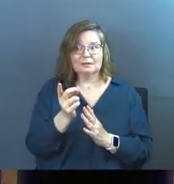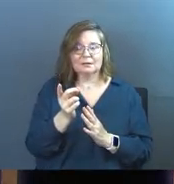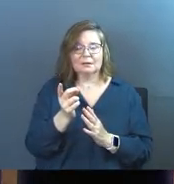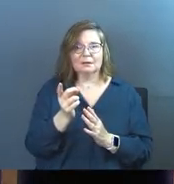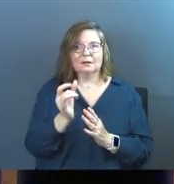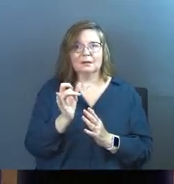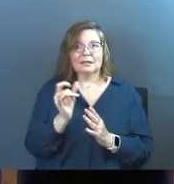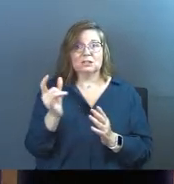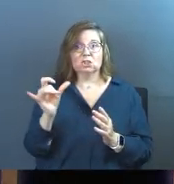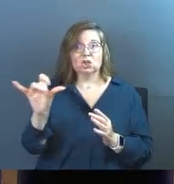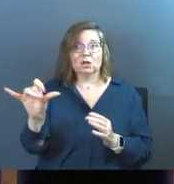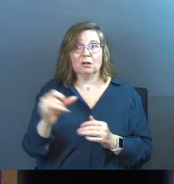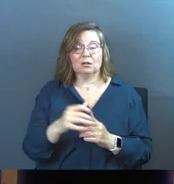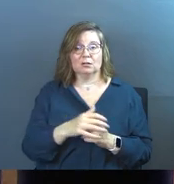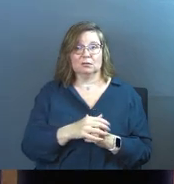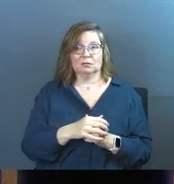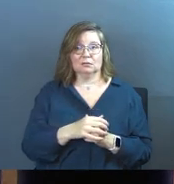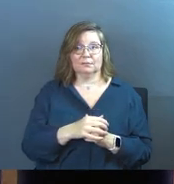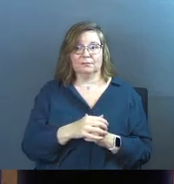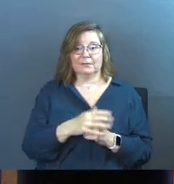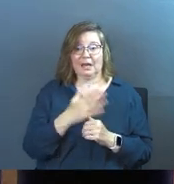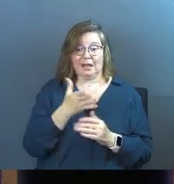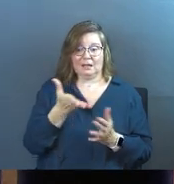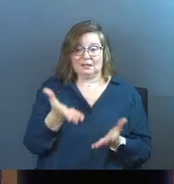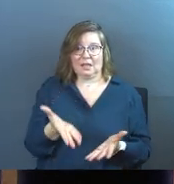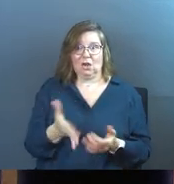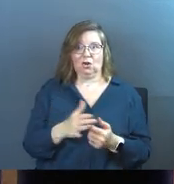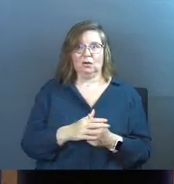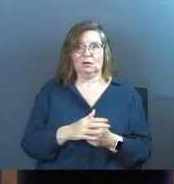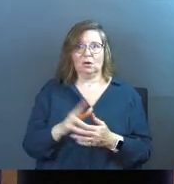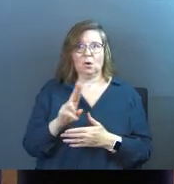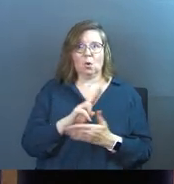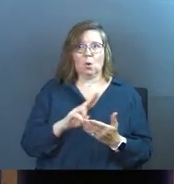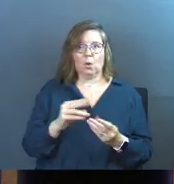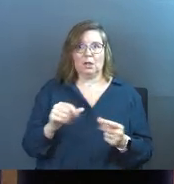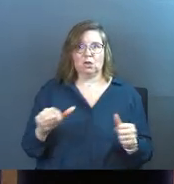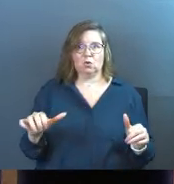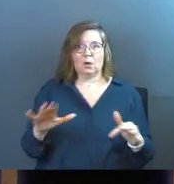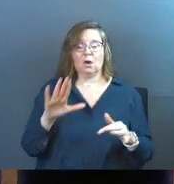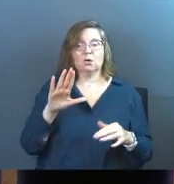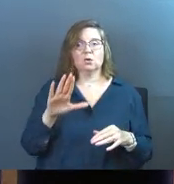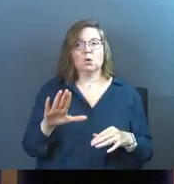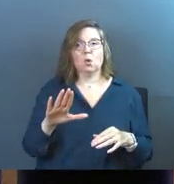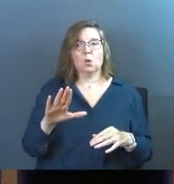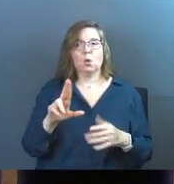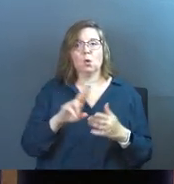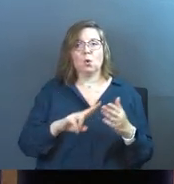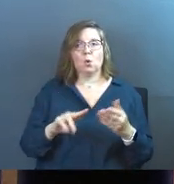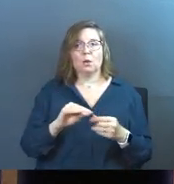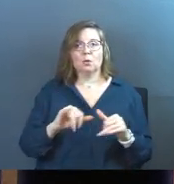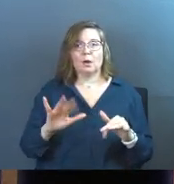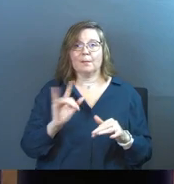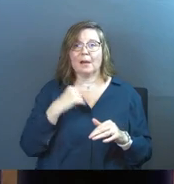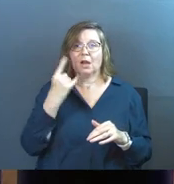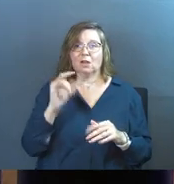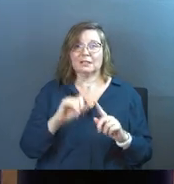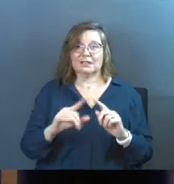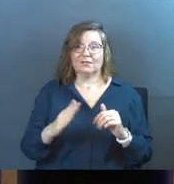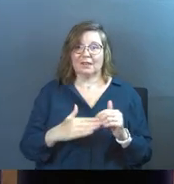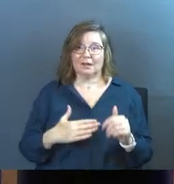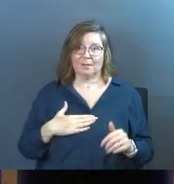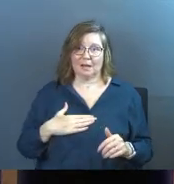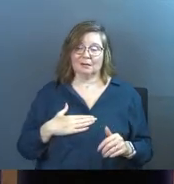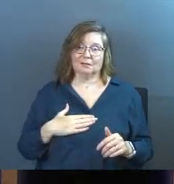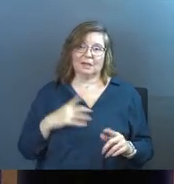it's eternal. And God's there. Holy ground. Your holy ground might look different than mine.